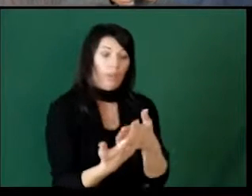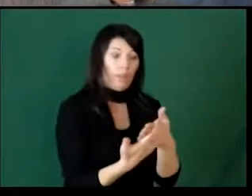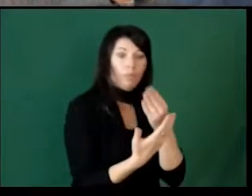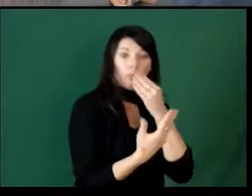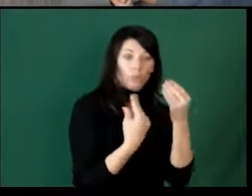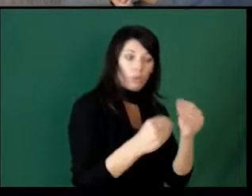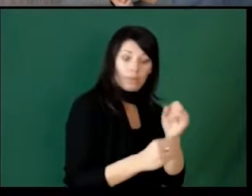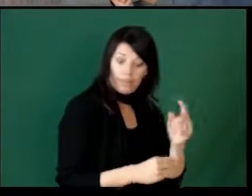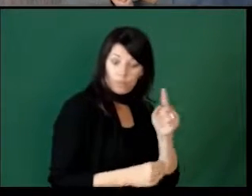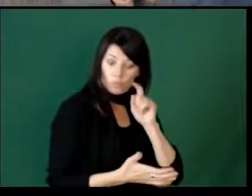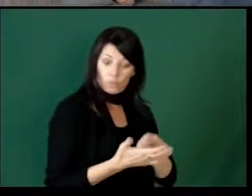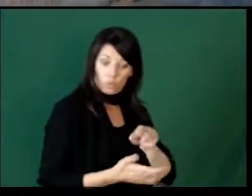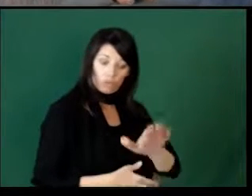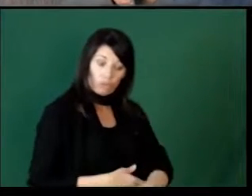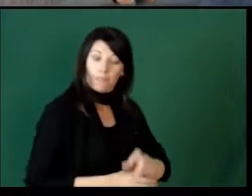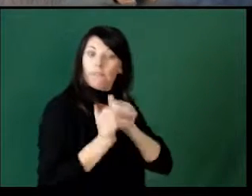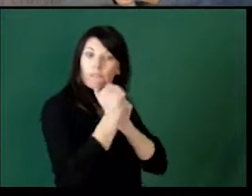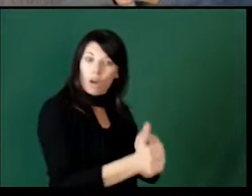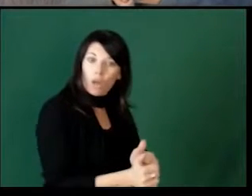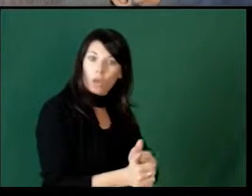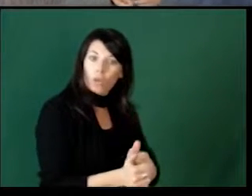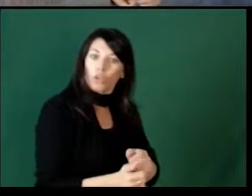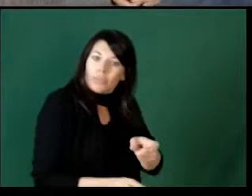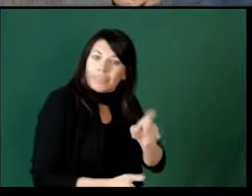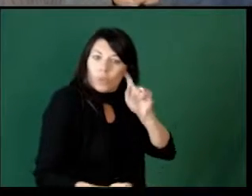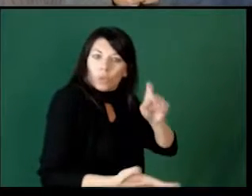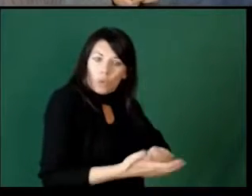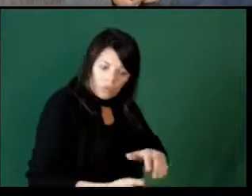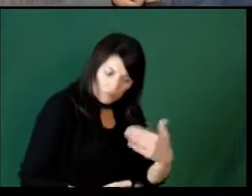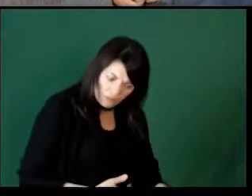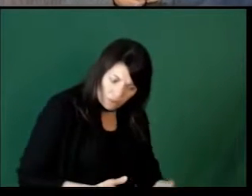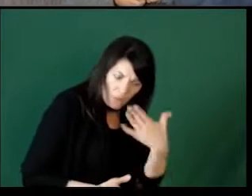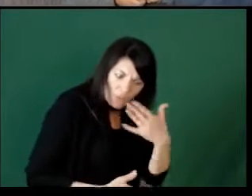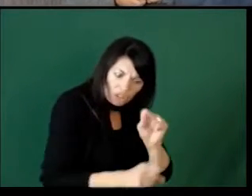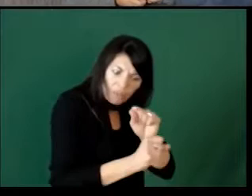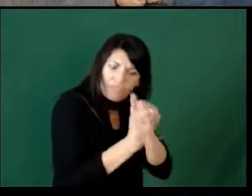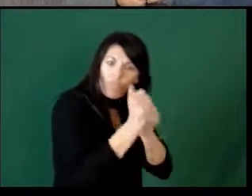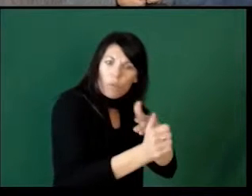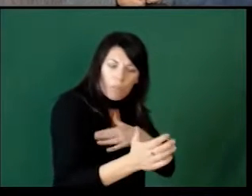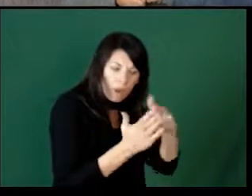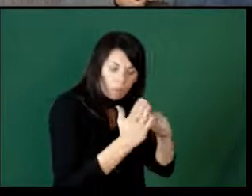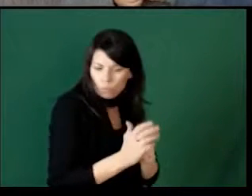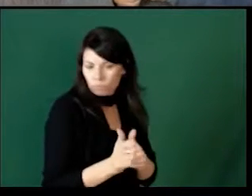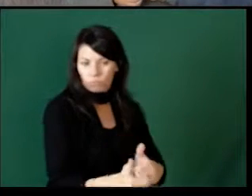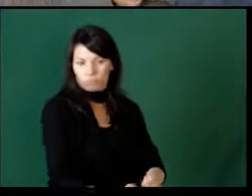at the grocery store and they're following those rules, again, we want to acknowledge that you notice that they're following their rules.